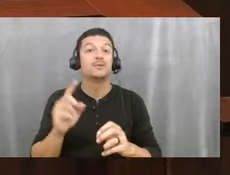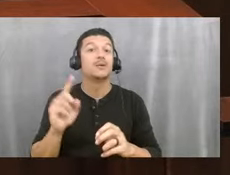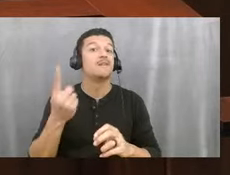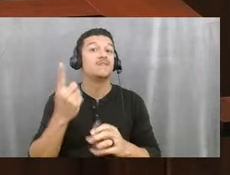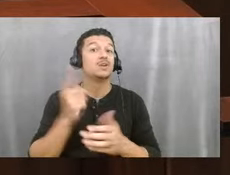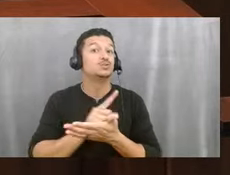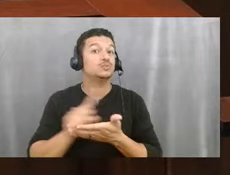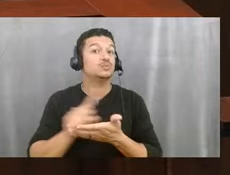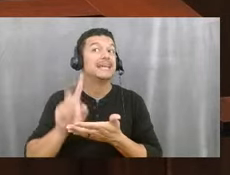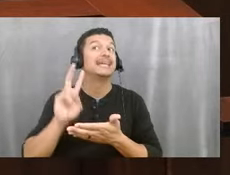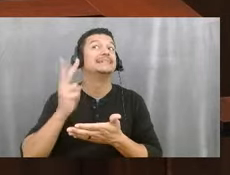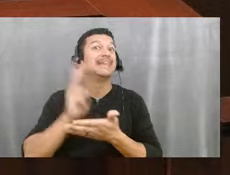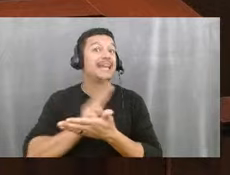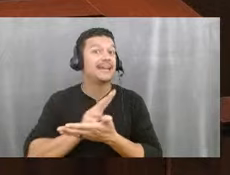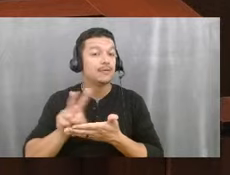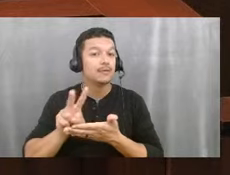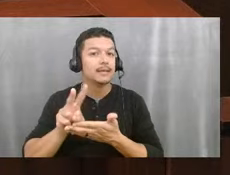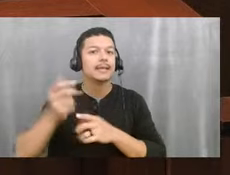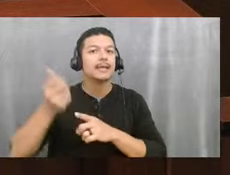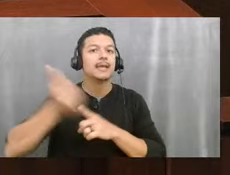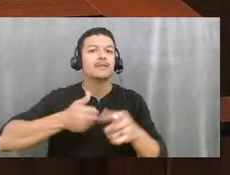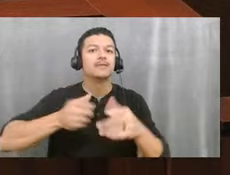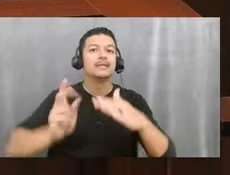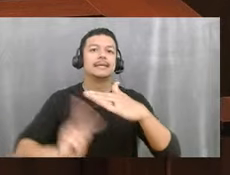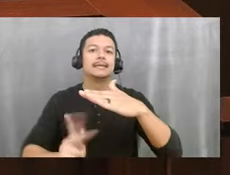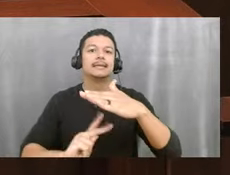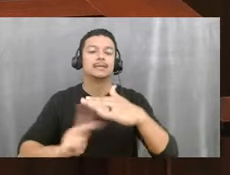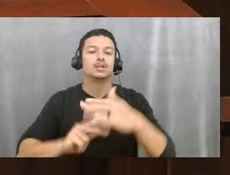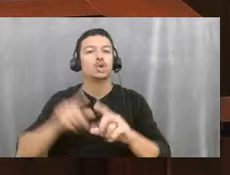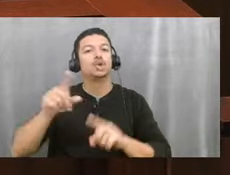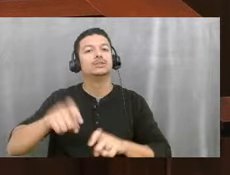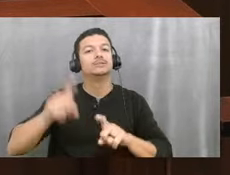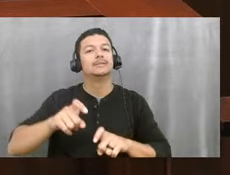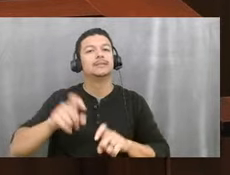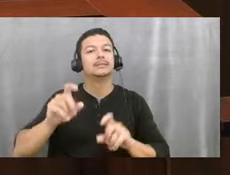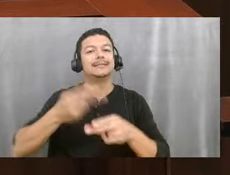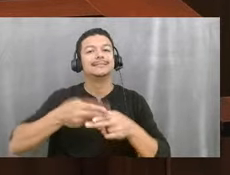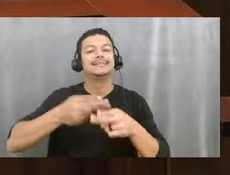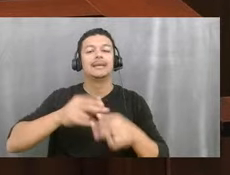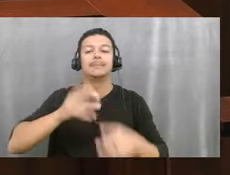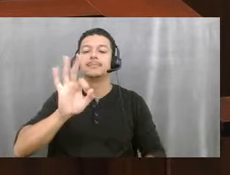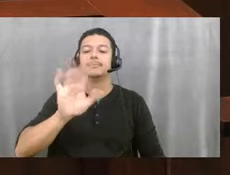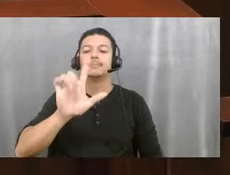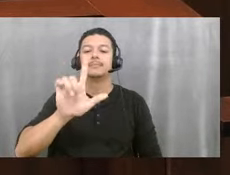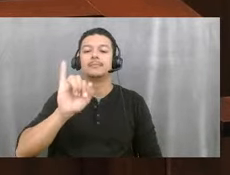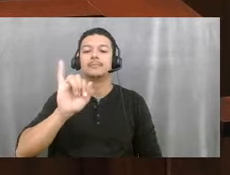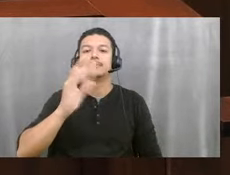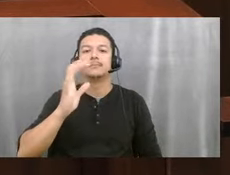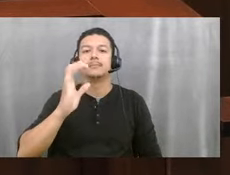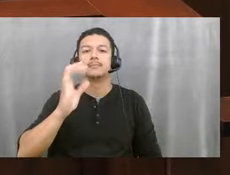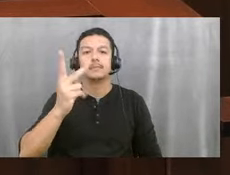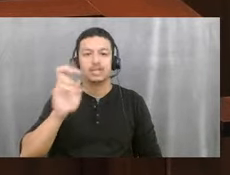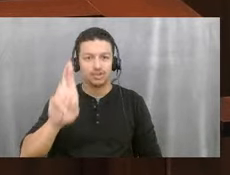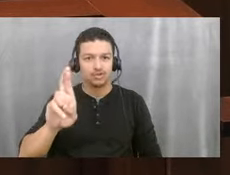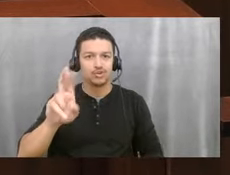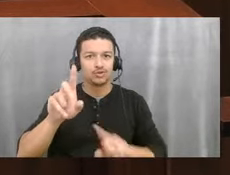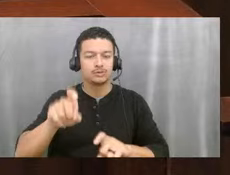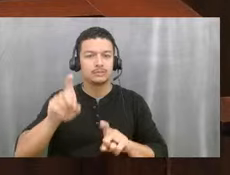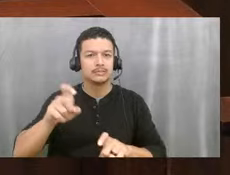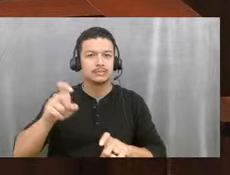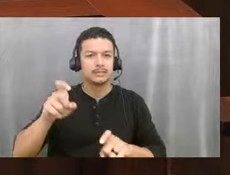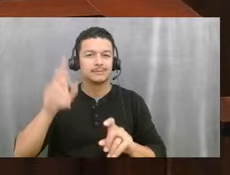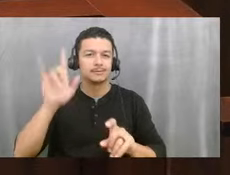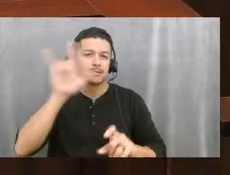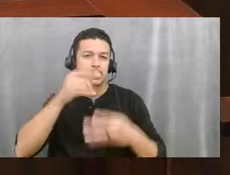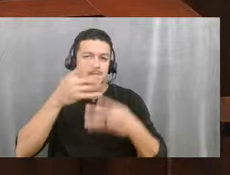kindergartner takes a test. It's called the Flickers test. It's basically a kindergarten readiness screener. And we can see how our students are doing in that very